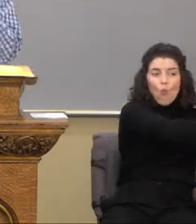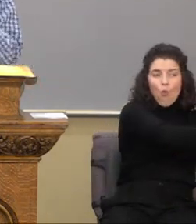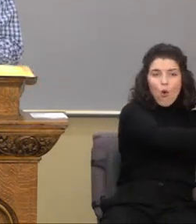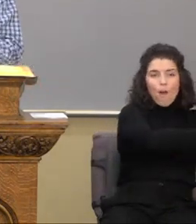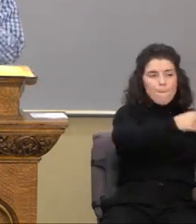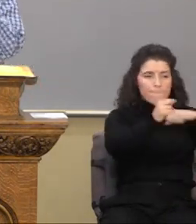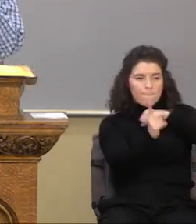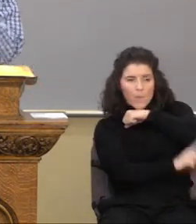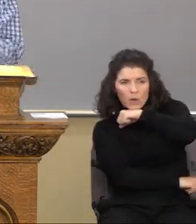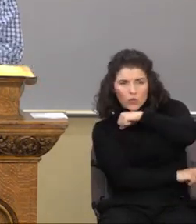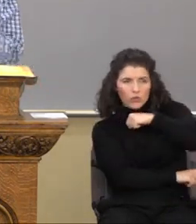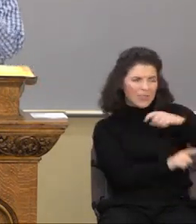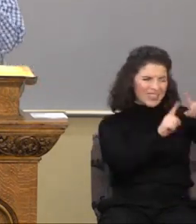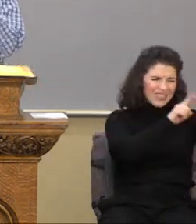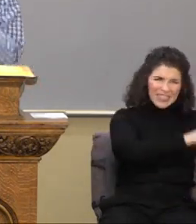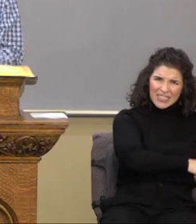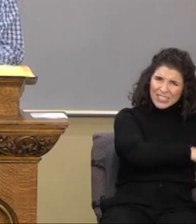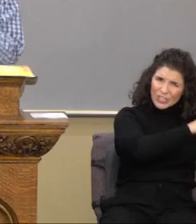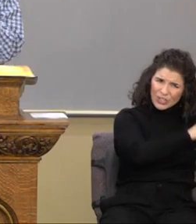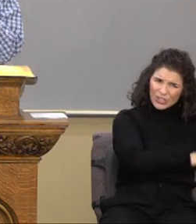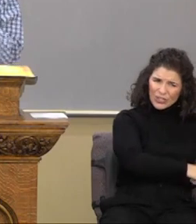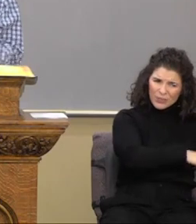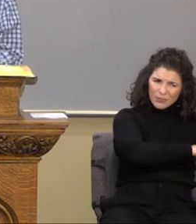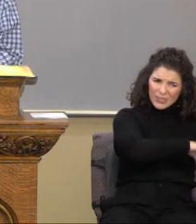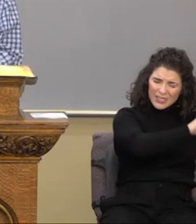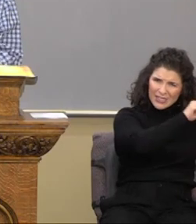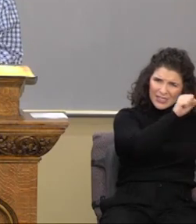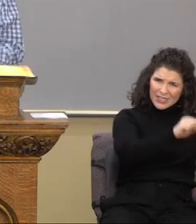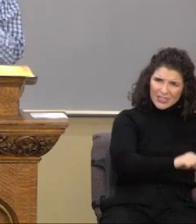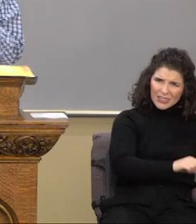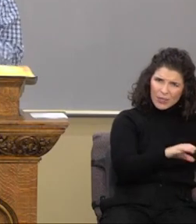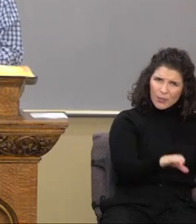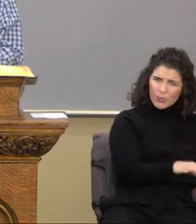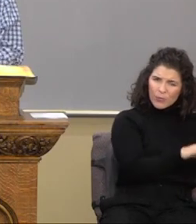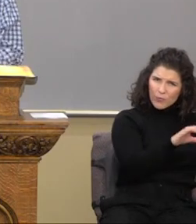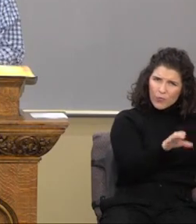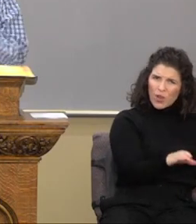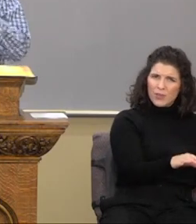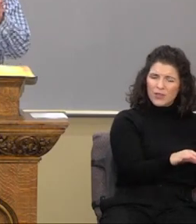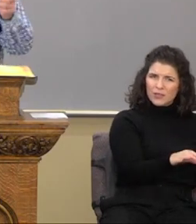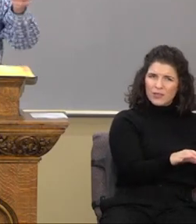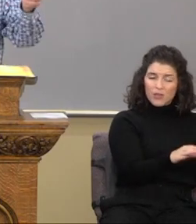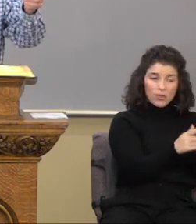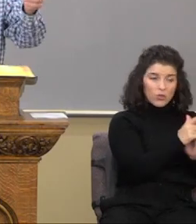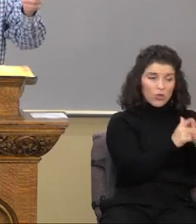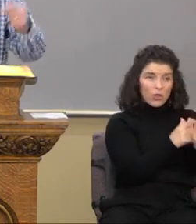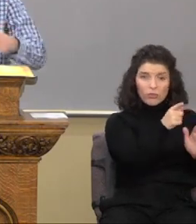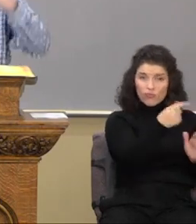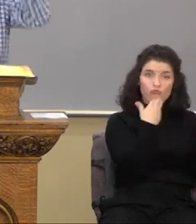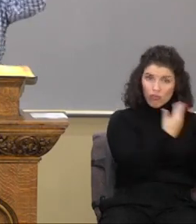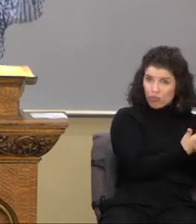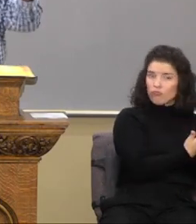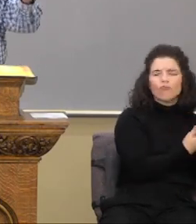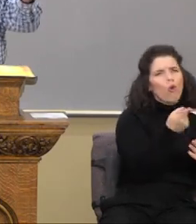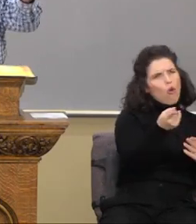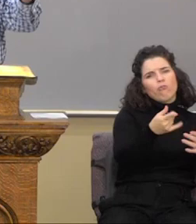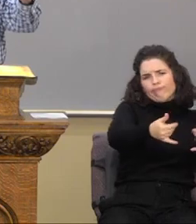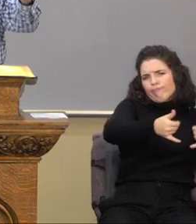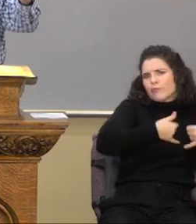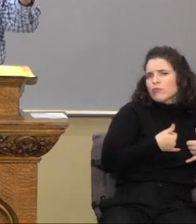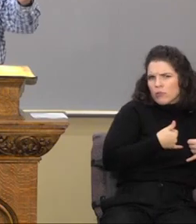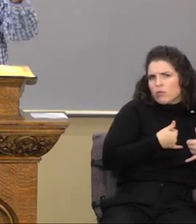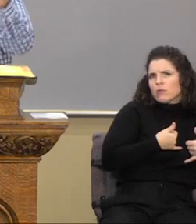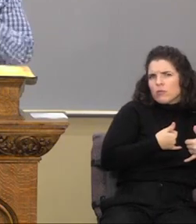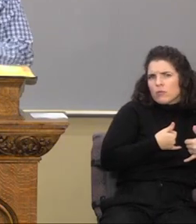It's a condition-based system of performance. The law says you do good and you earn